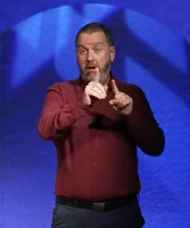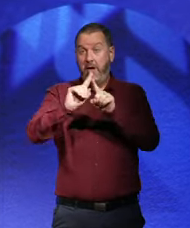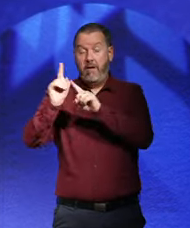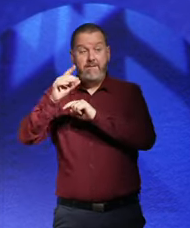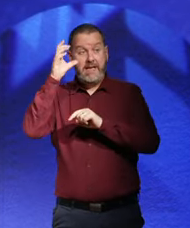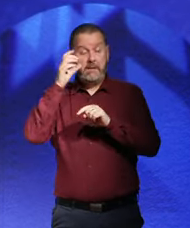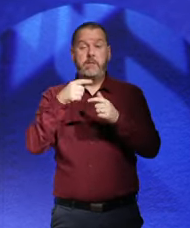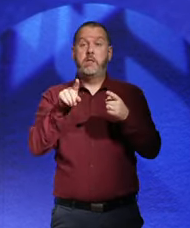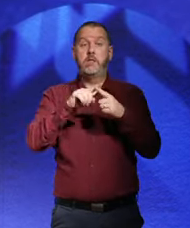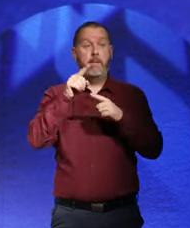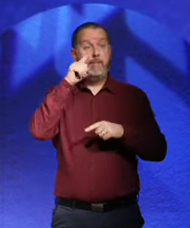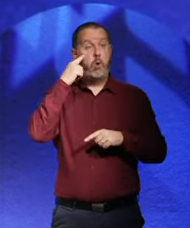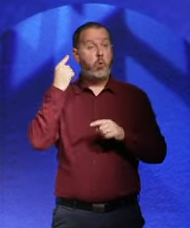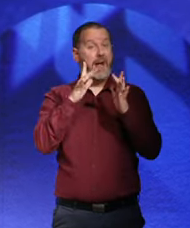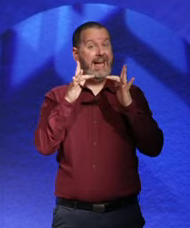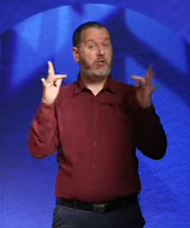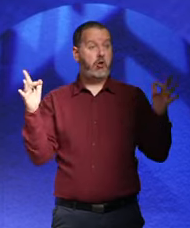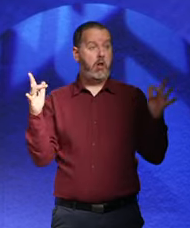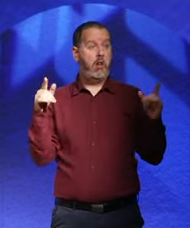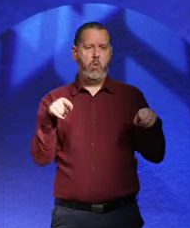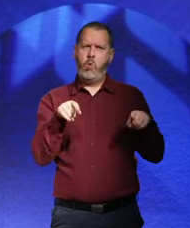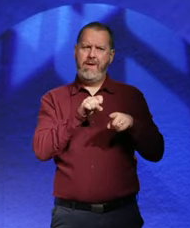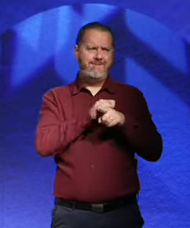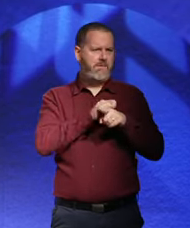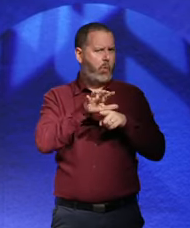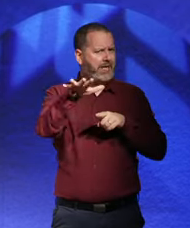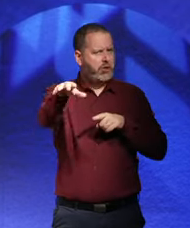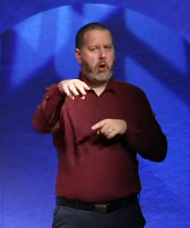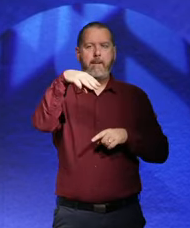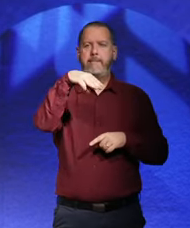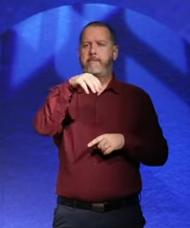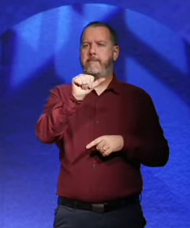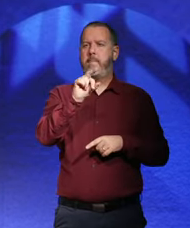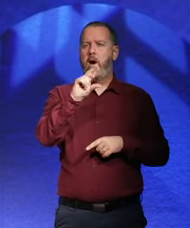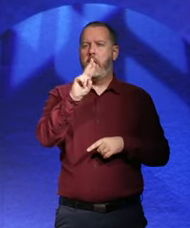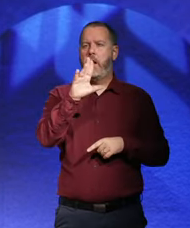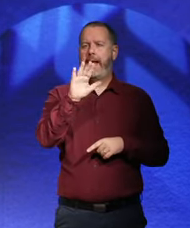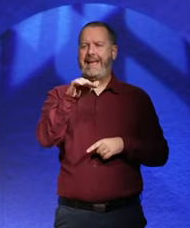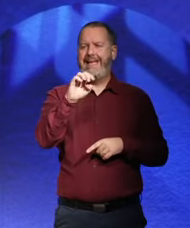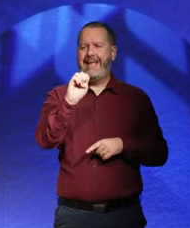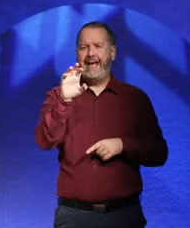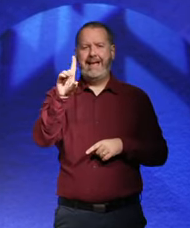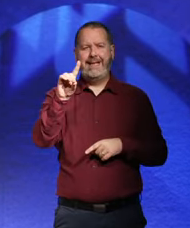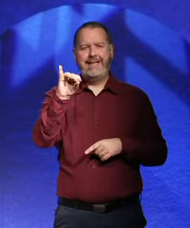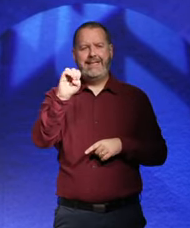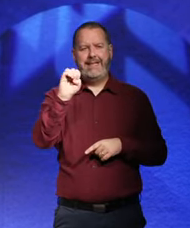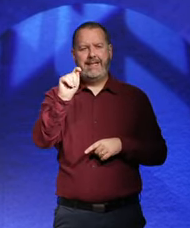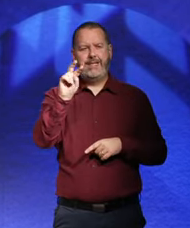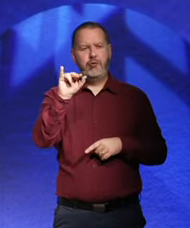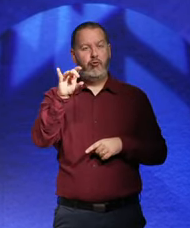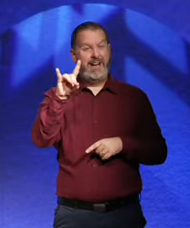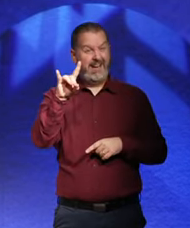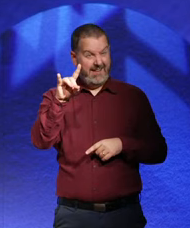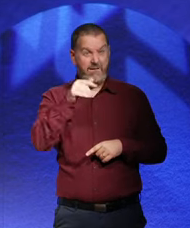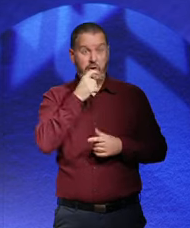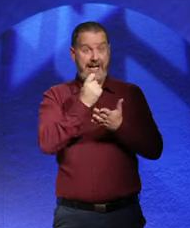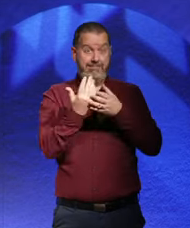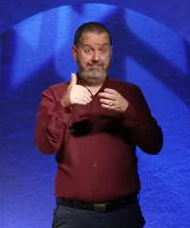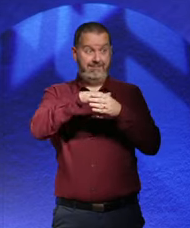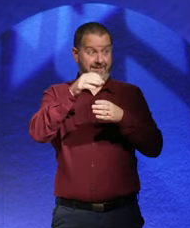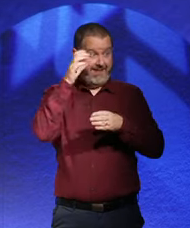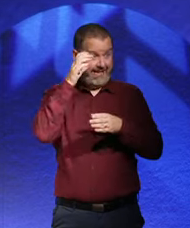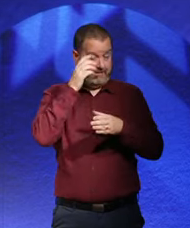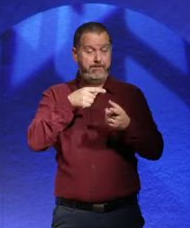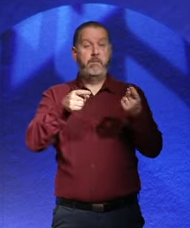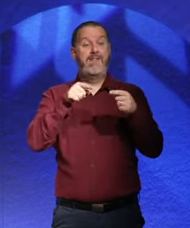The Blue Angel, which was very influential. Marlene Dietrich's first film. But it's very influential on Cabaret, the